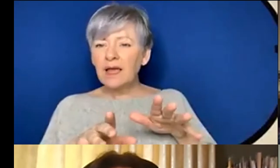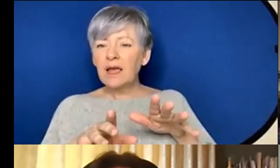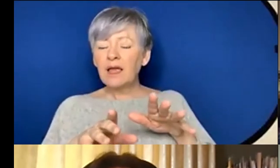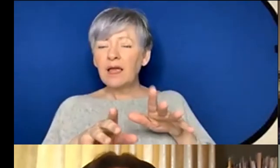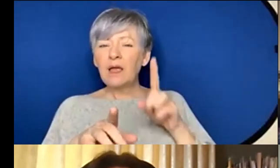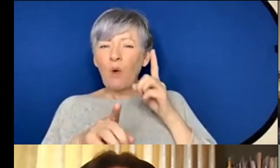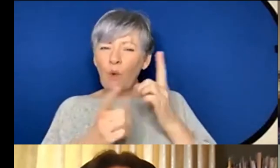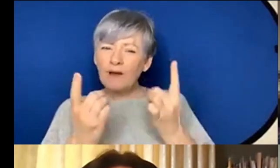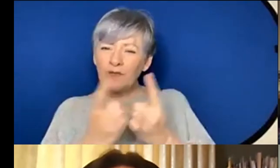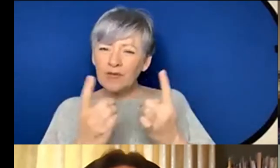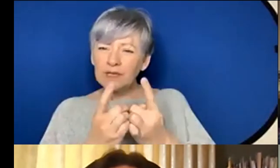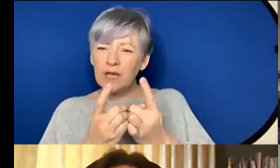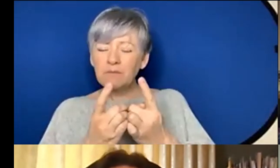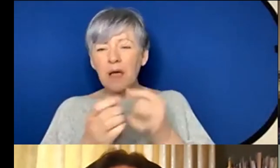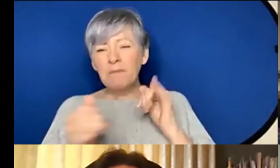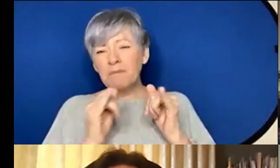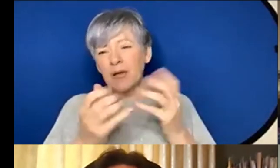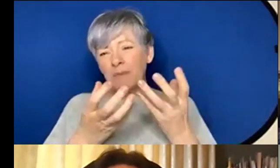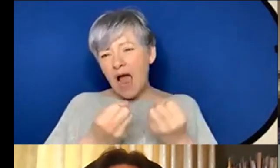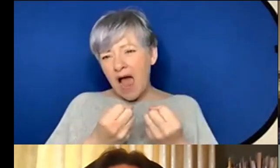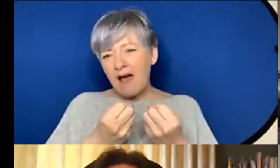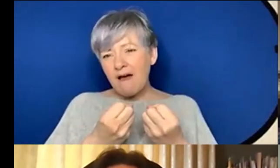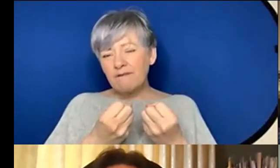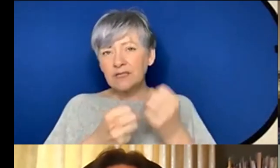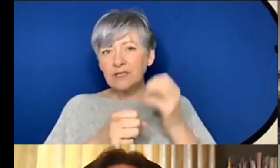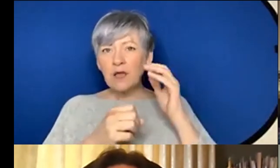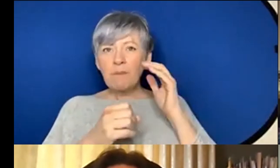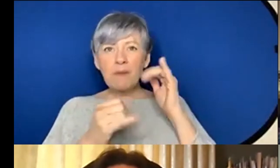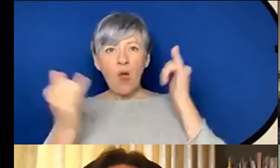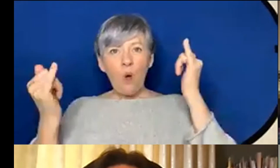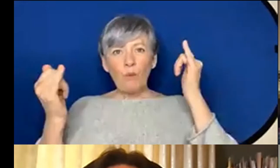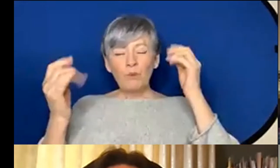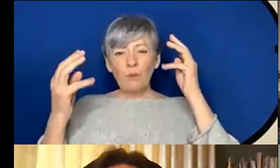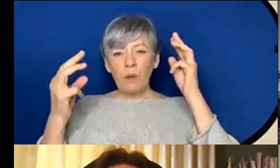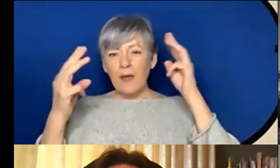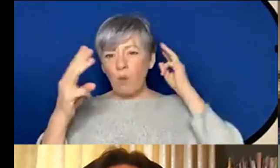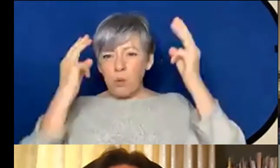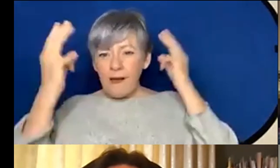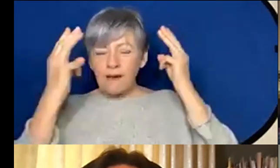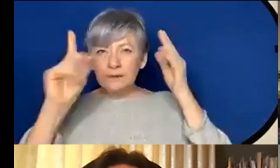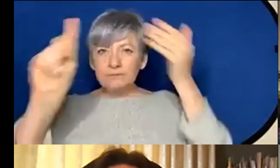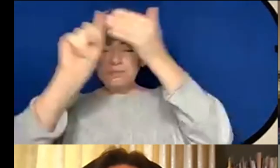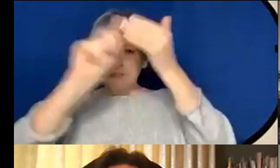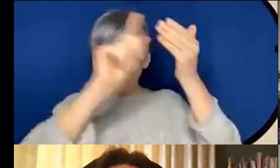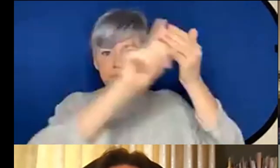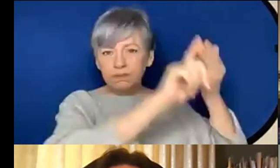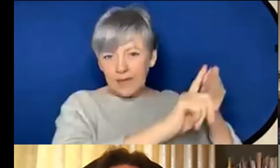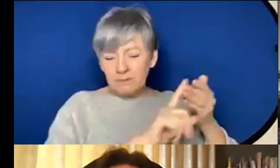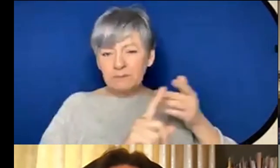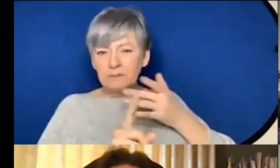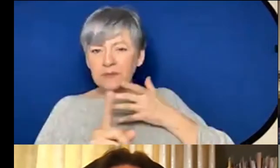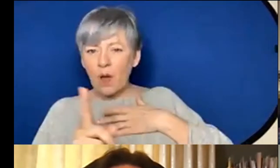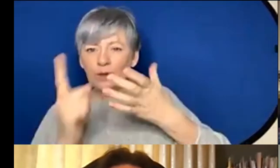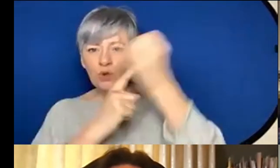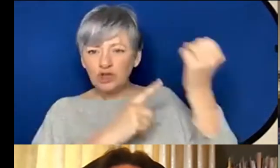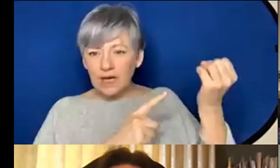quite I mean I might have some wildly ambitious ambitions out there I mean I do kind of feel they can be useful for maybe to I mean for I know they